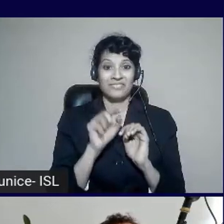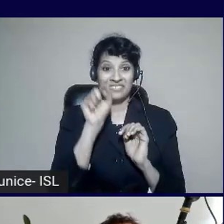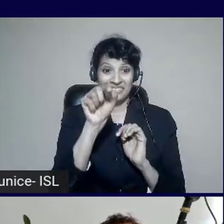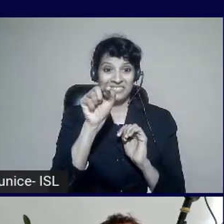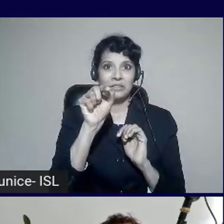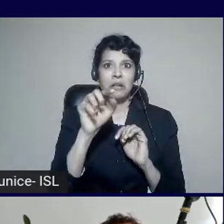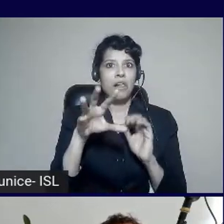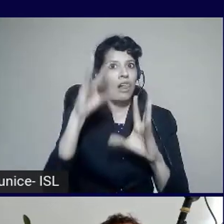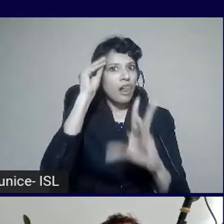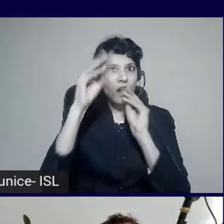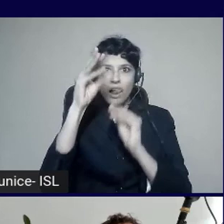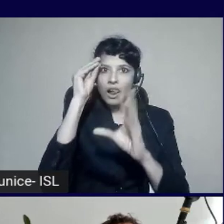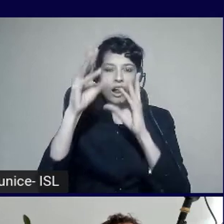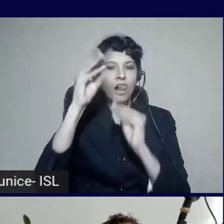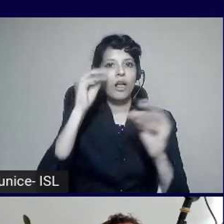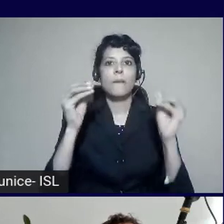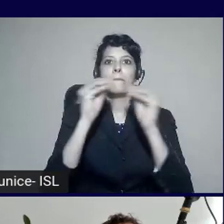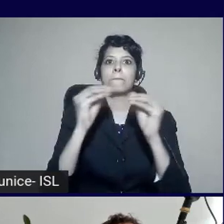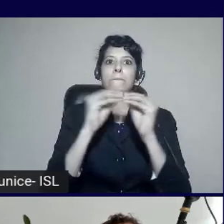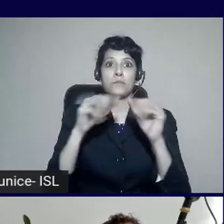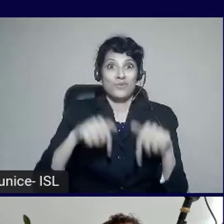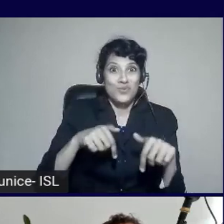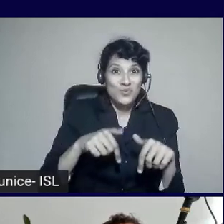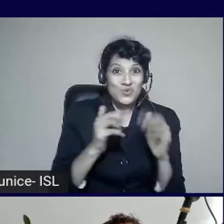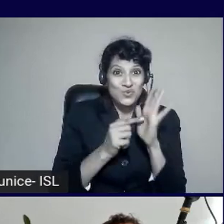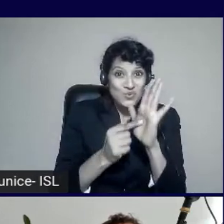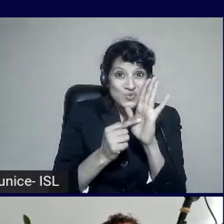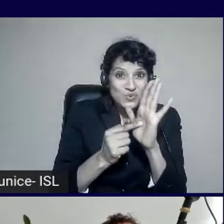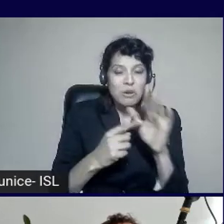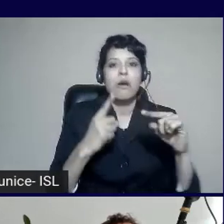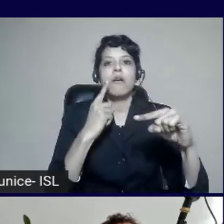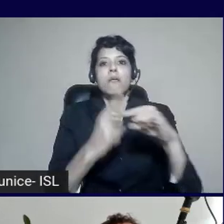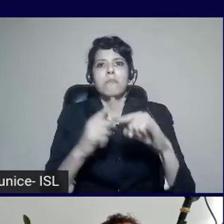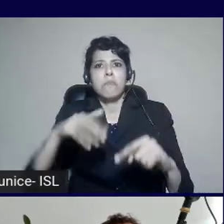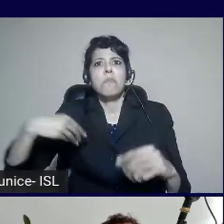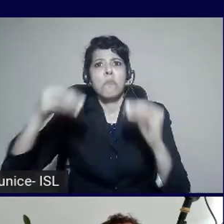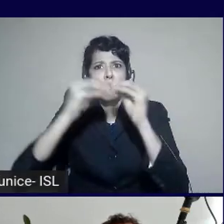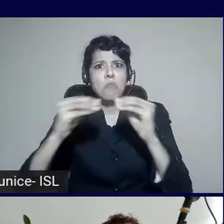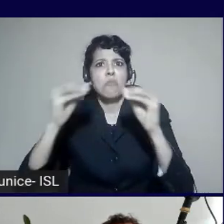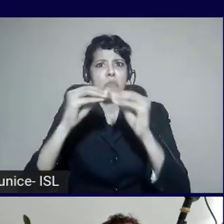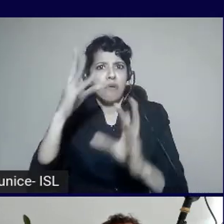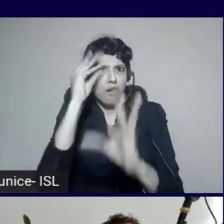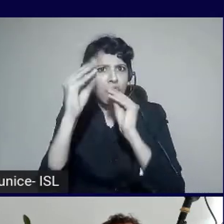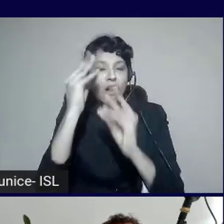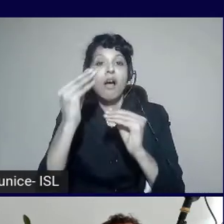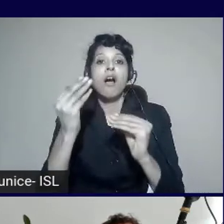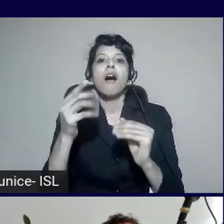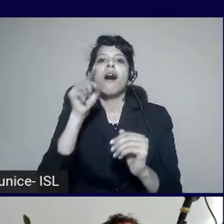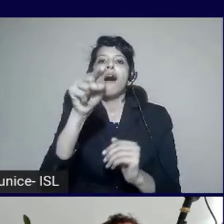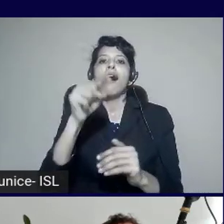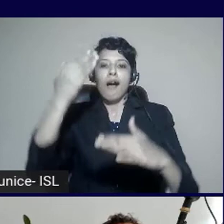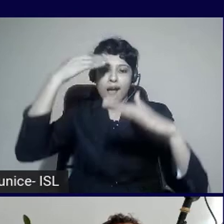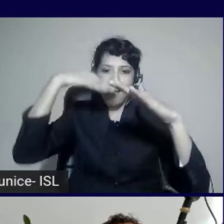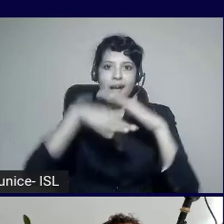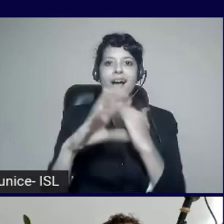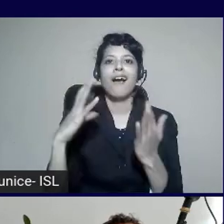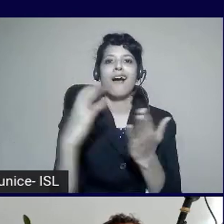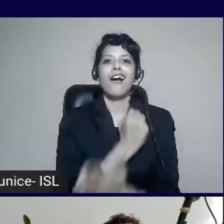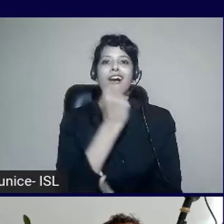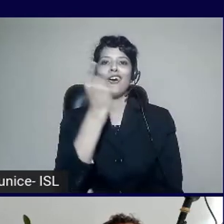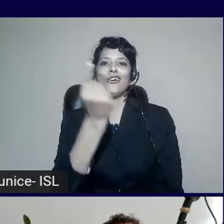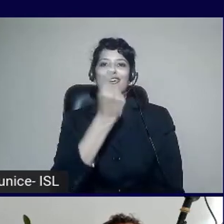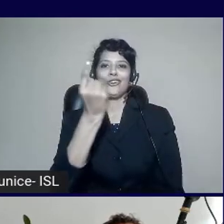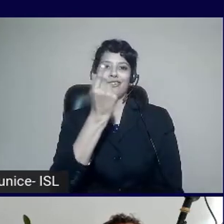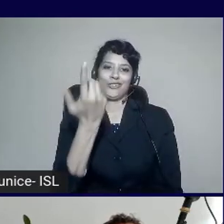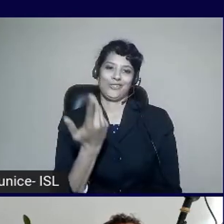and more that will allow you to actually go in and become accessible. And finally, rate my session, please.